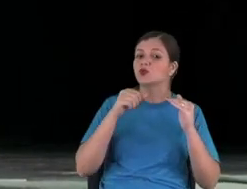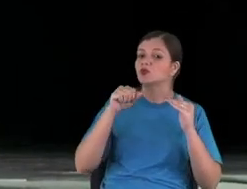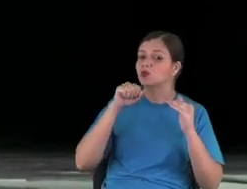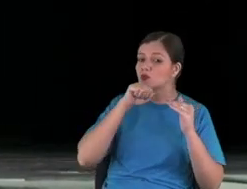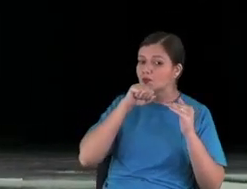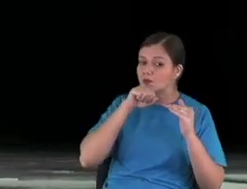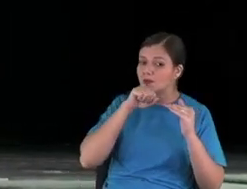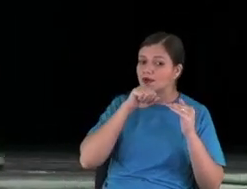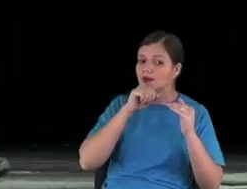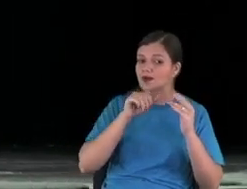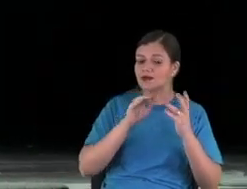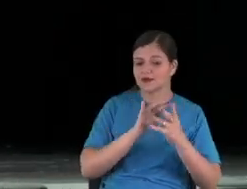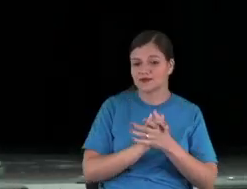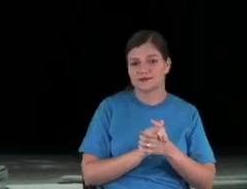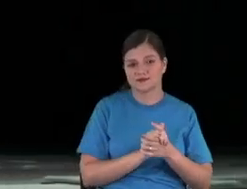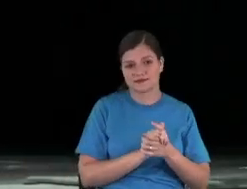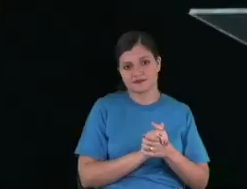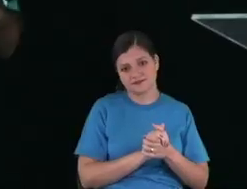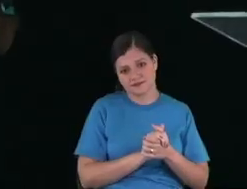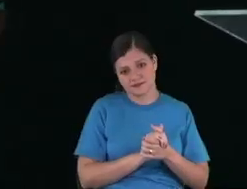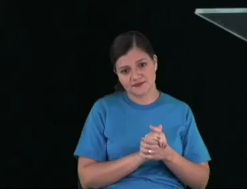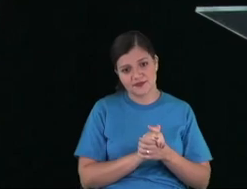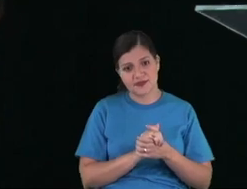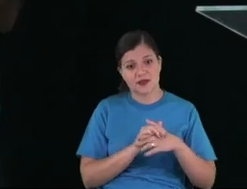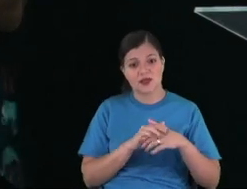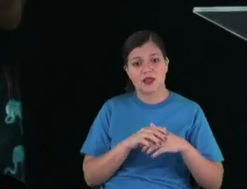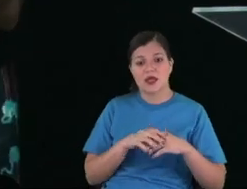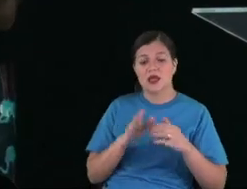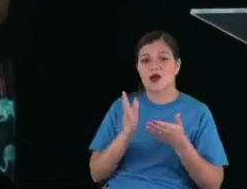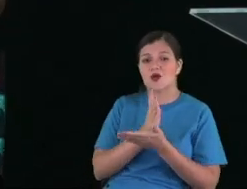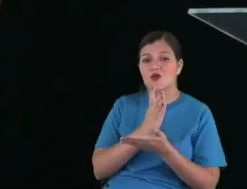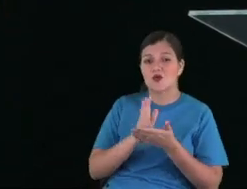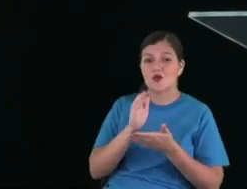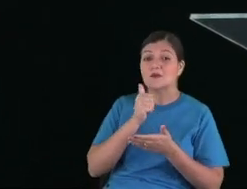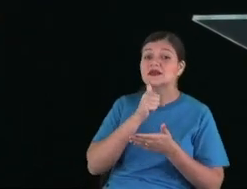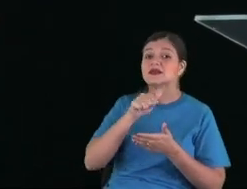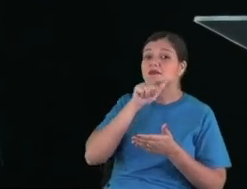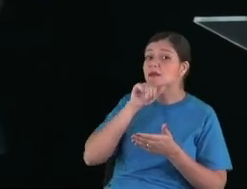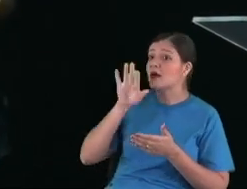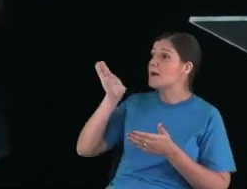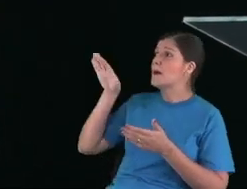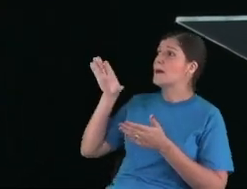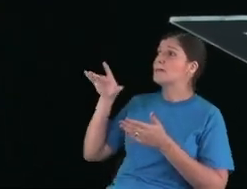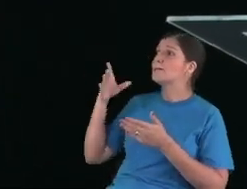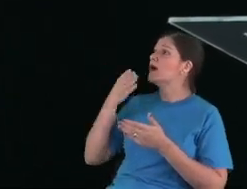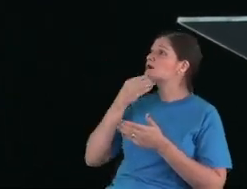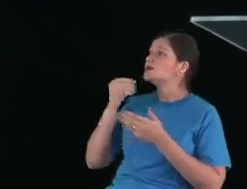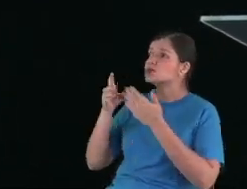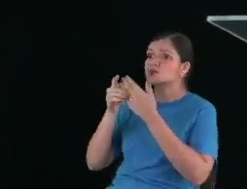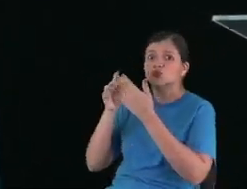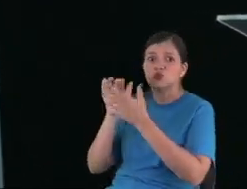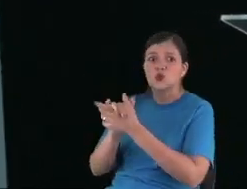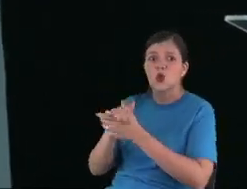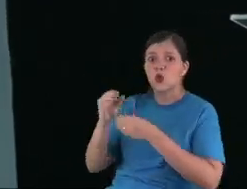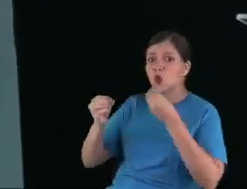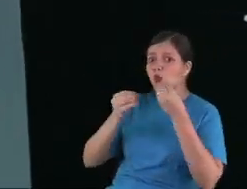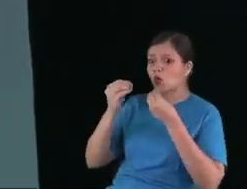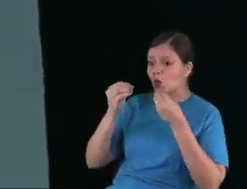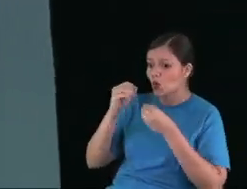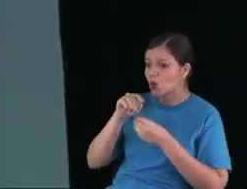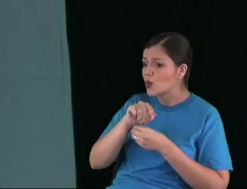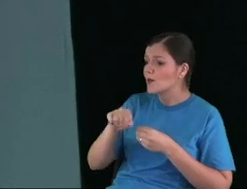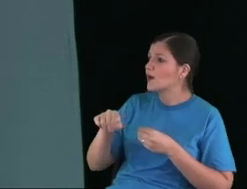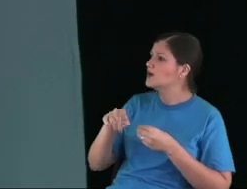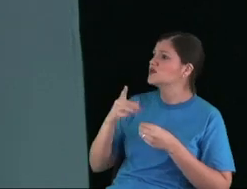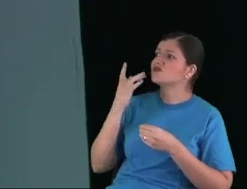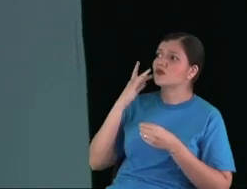No, no, are you crazy? What do they think about us? You don't need to do it. How can